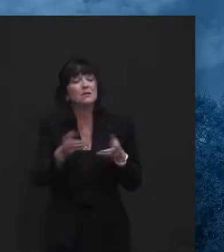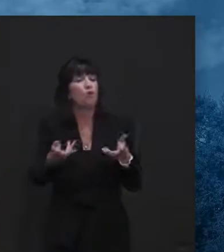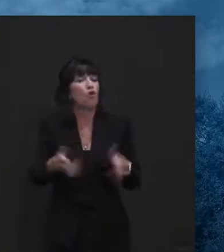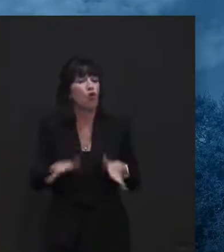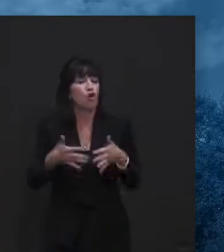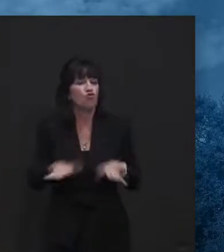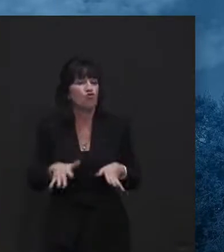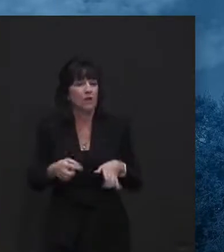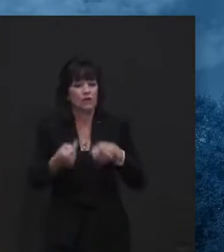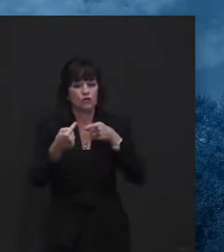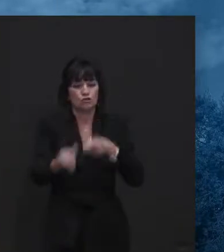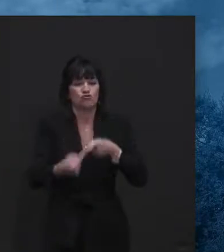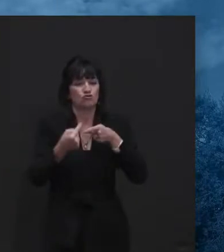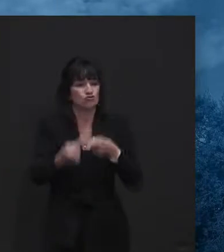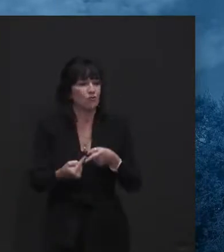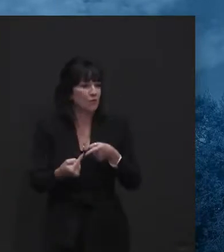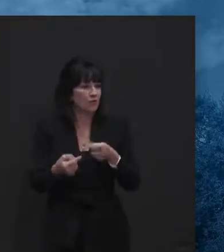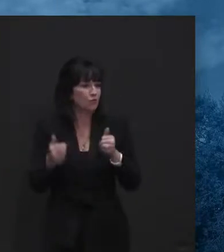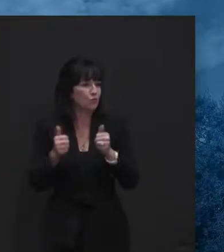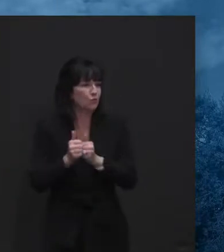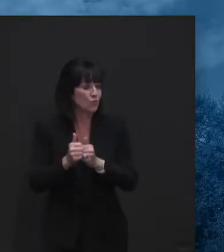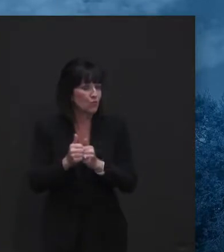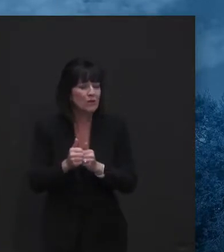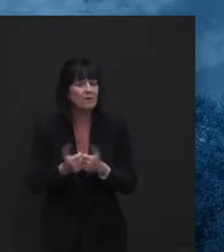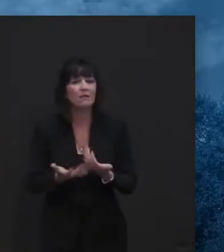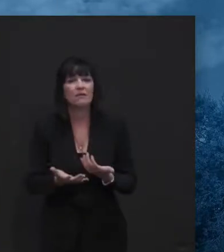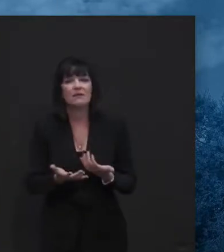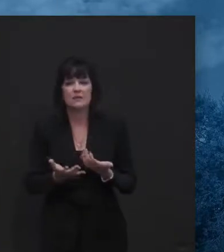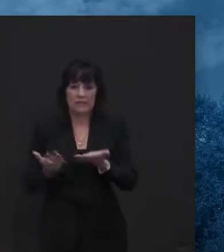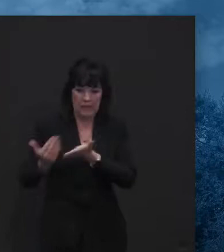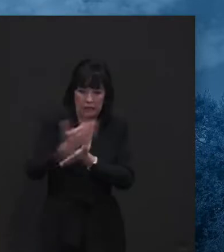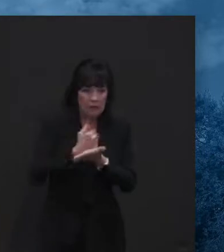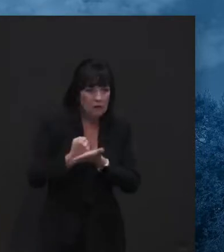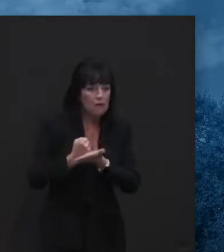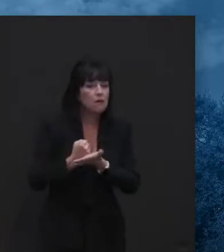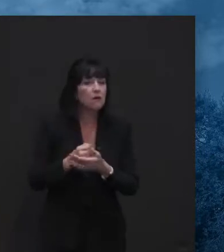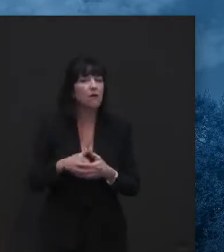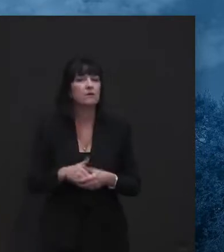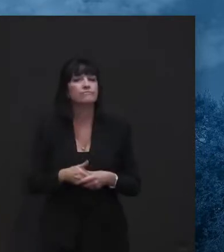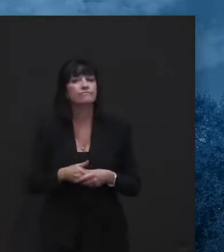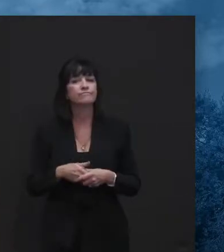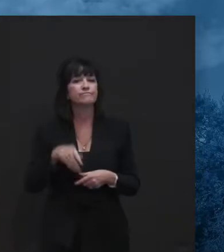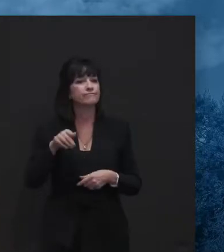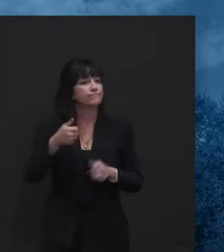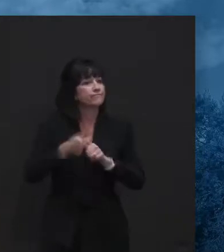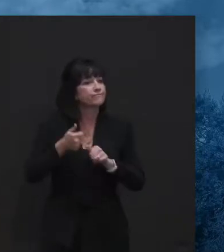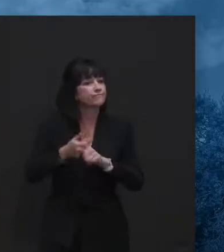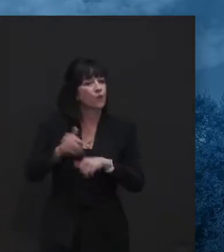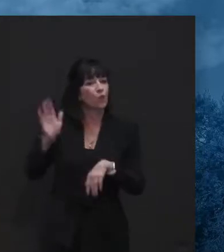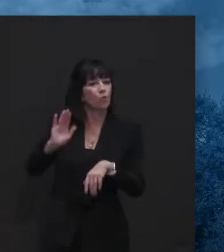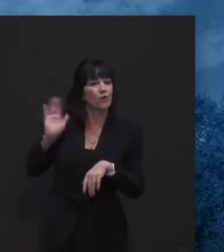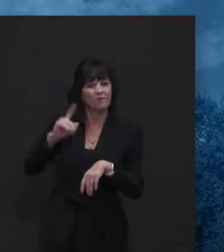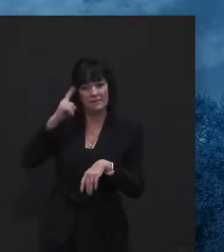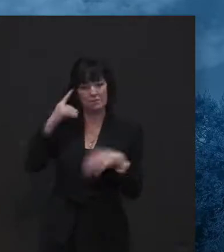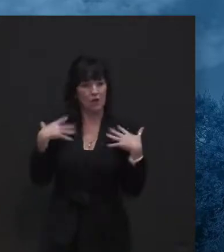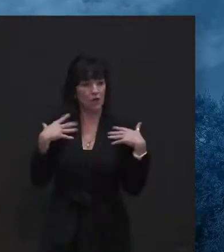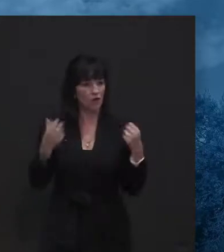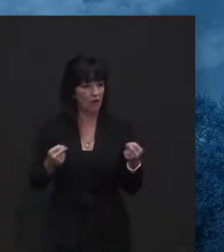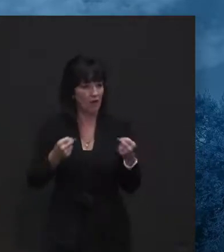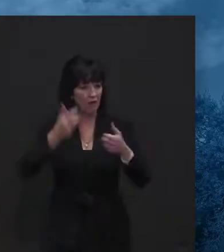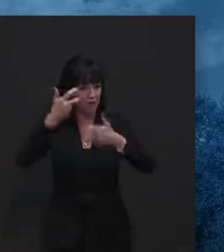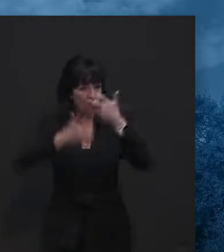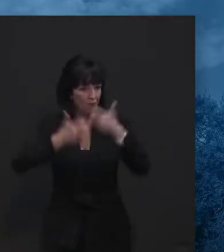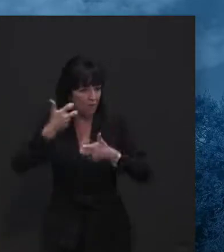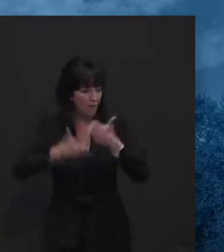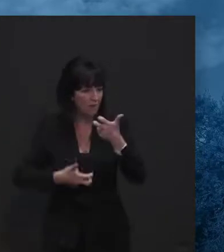occupational or, um, income or, um, previous mental health or substance abuse issues. Um, wanted